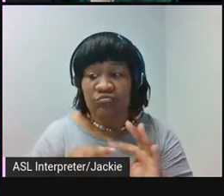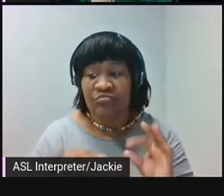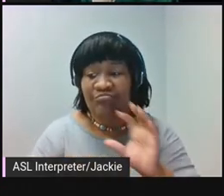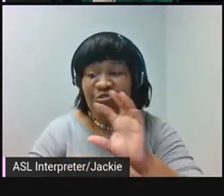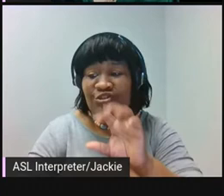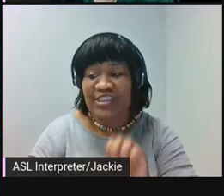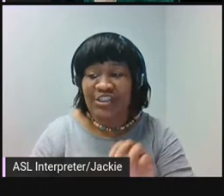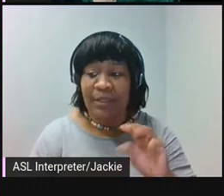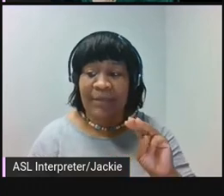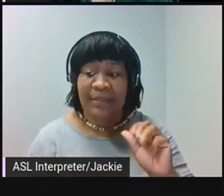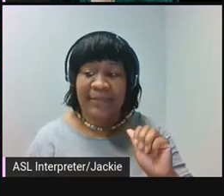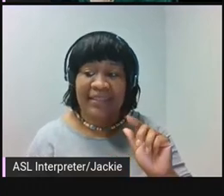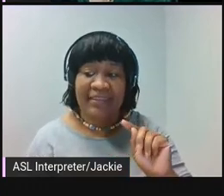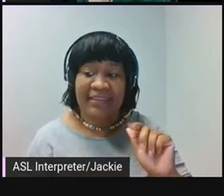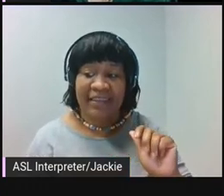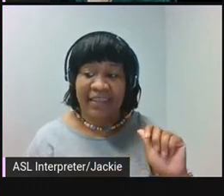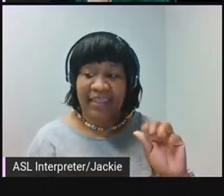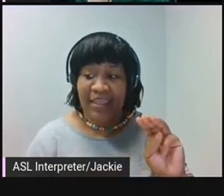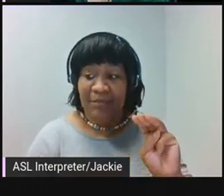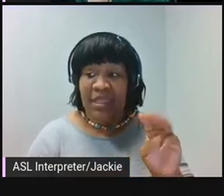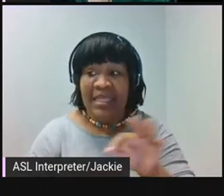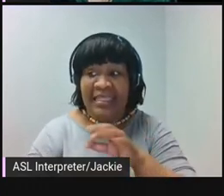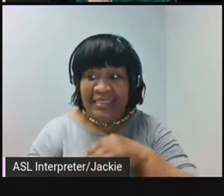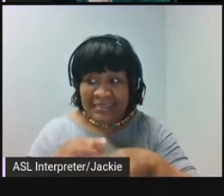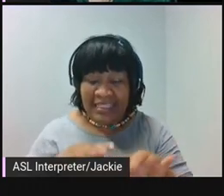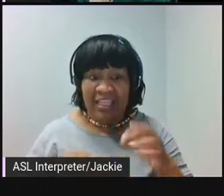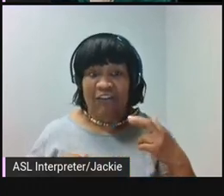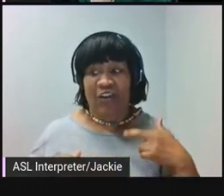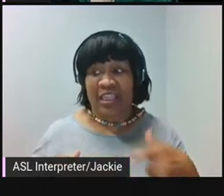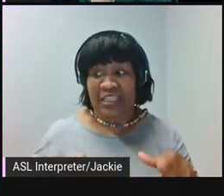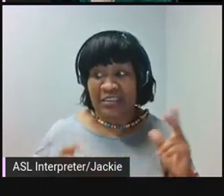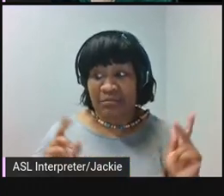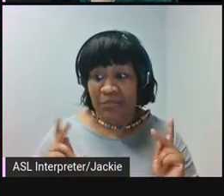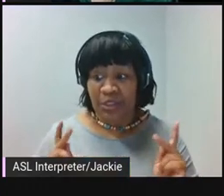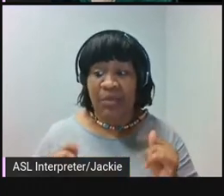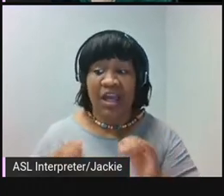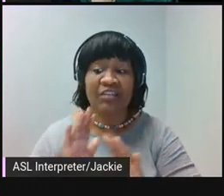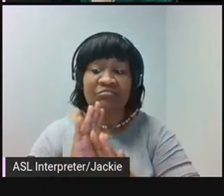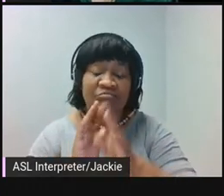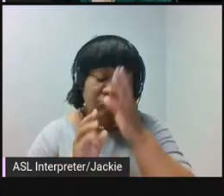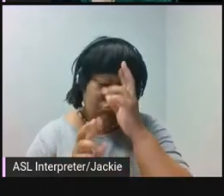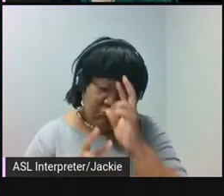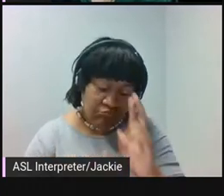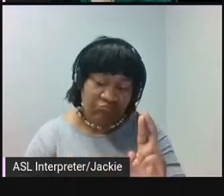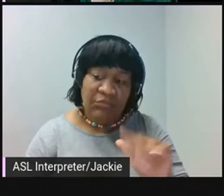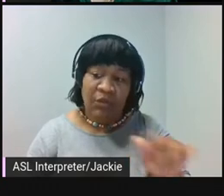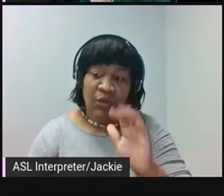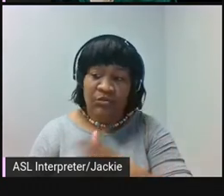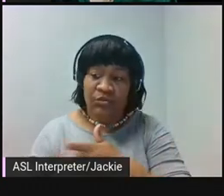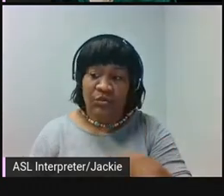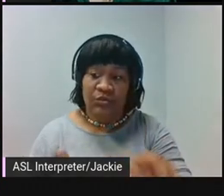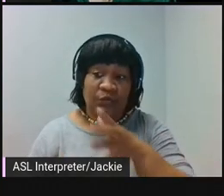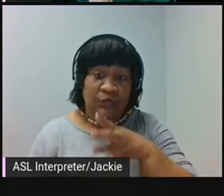traditional matta. Instead of venerating religious people, I devote the songs to the femmes, girls, and women.